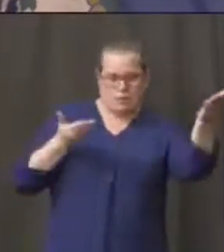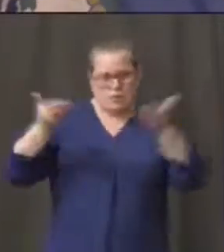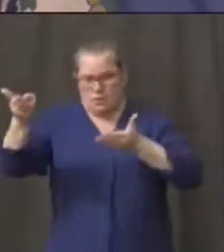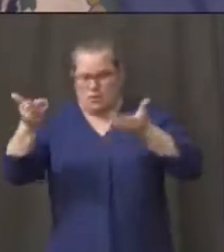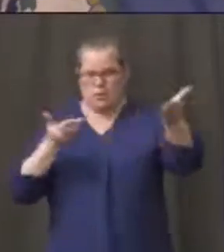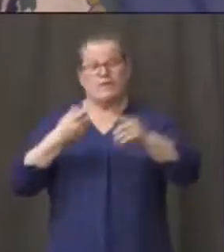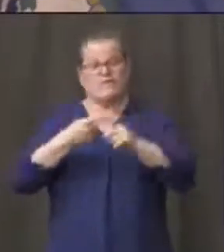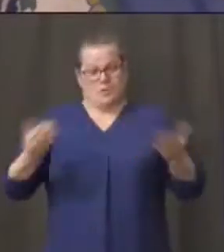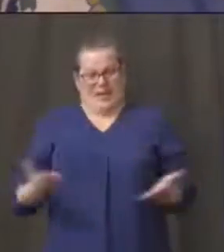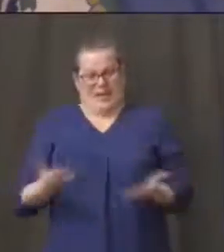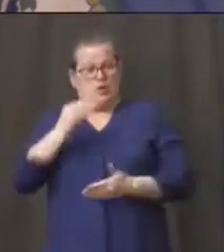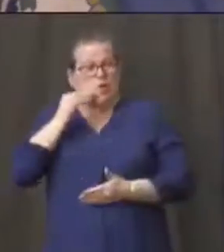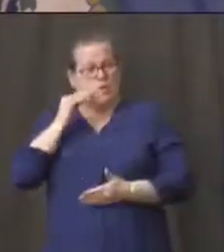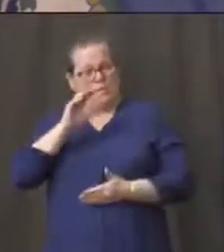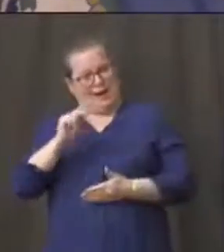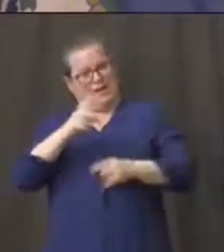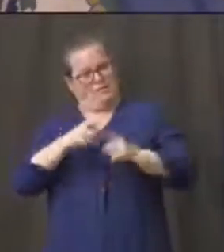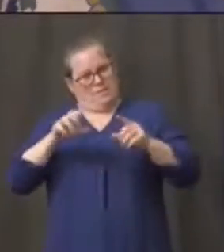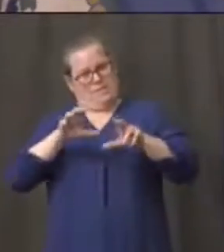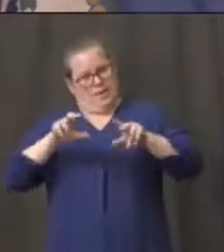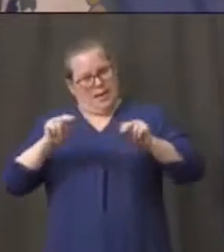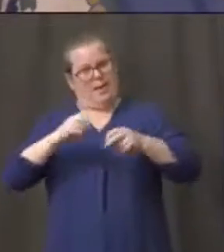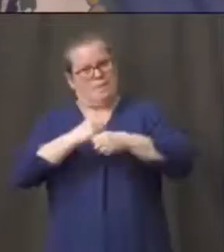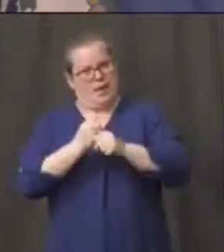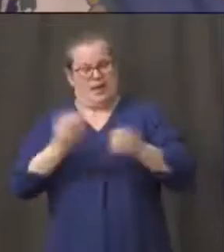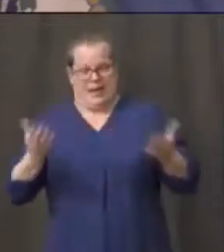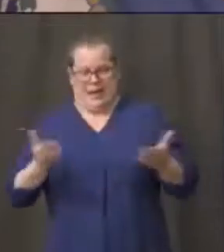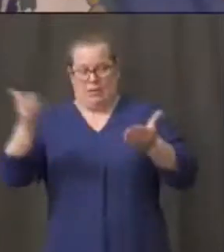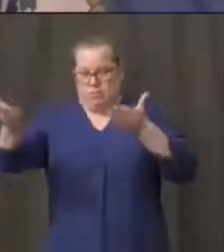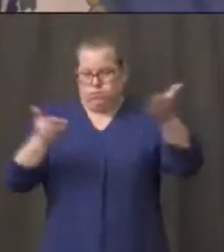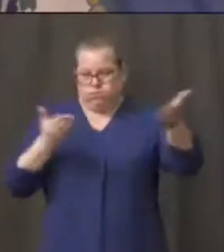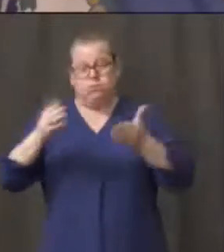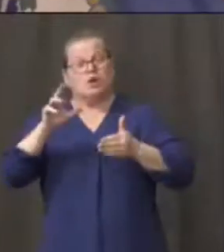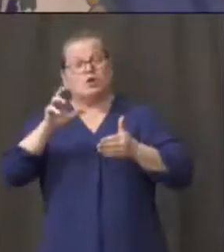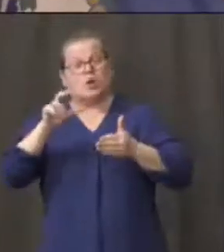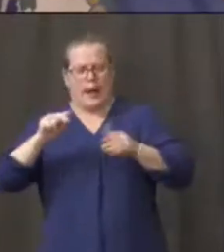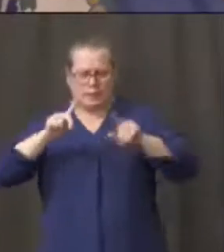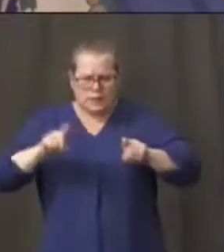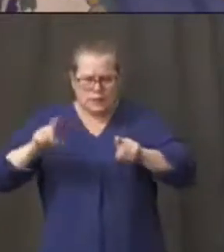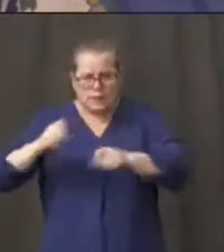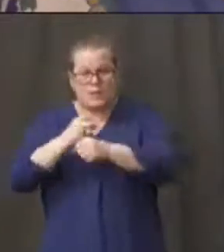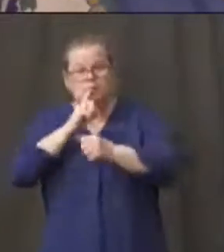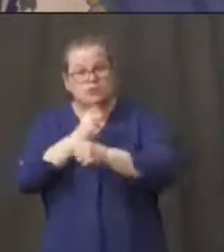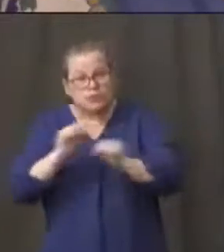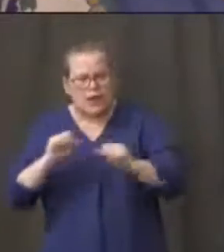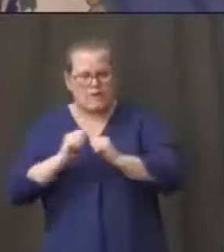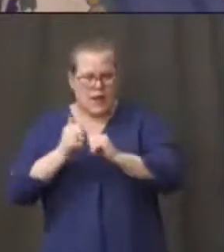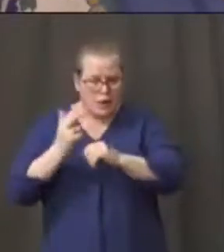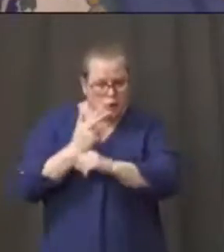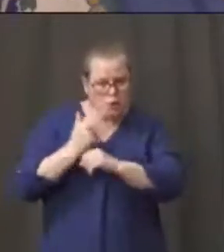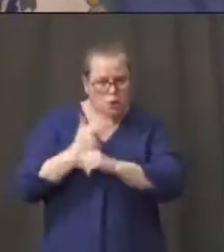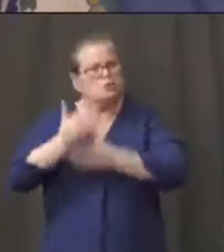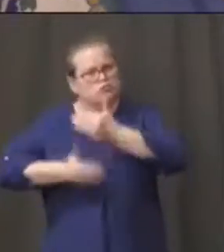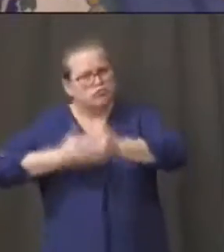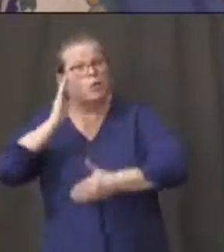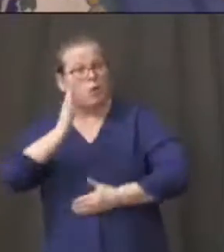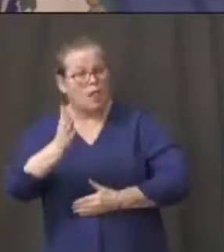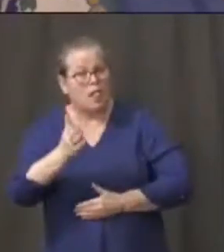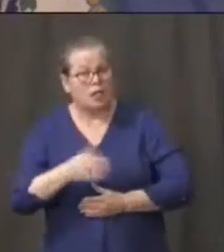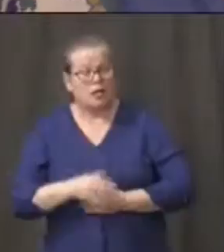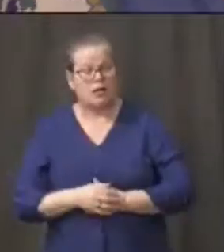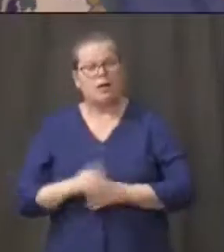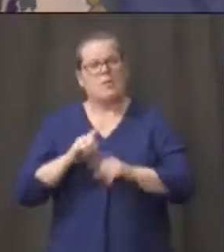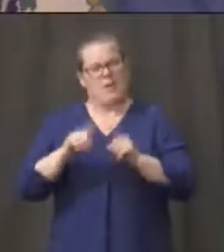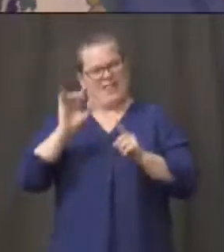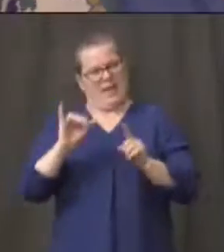and to make sure they're safe and responsible. We know how best to use them. But these are some of the variables that determine our